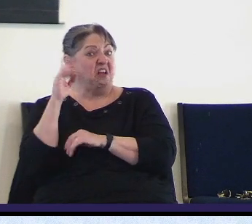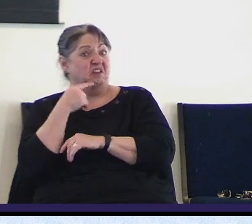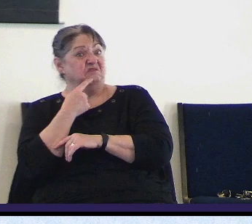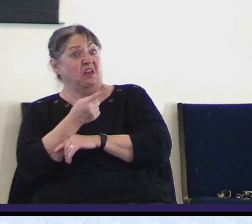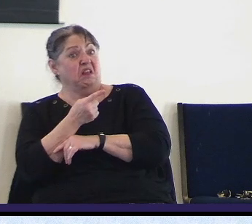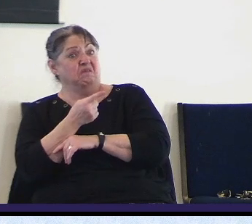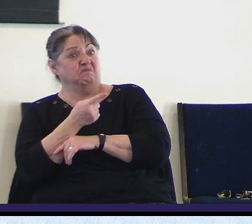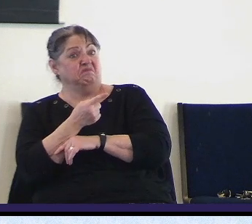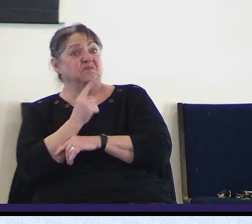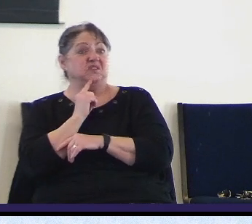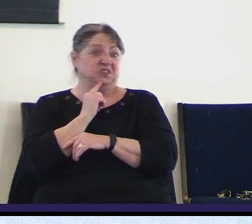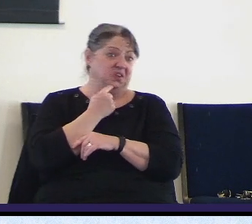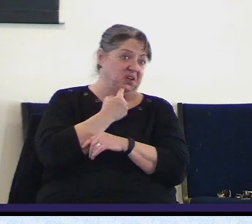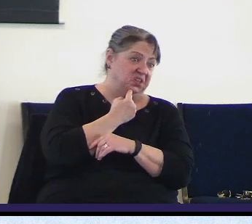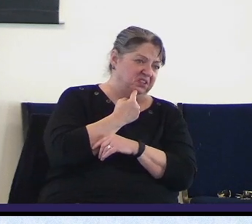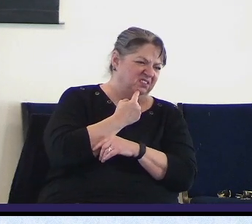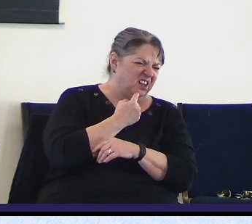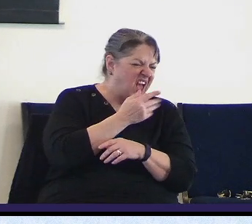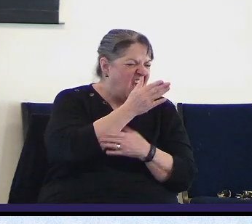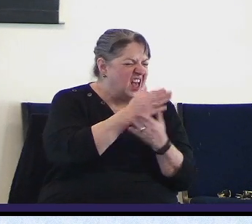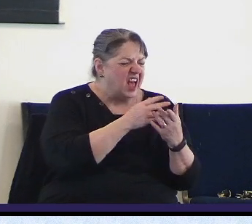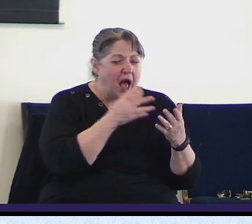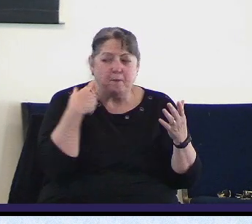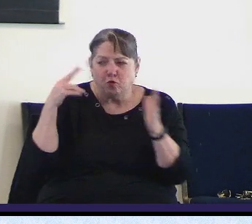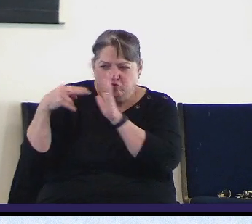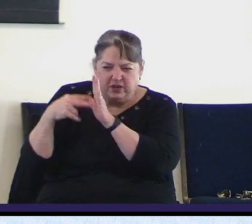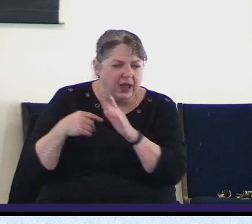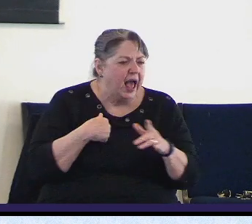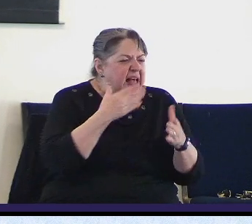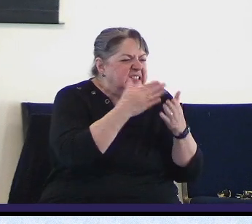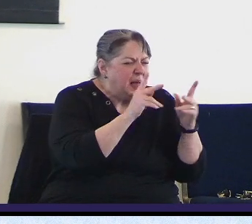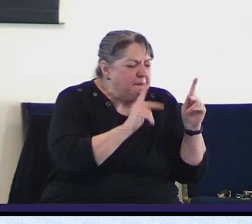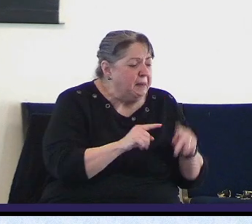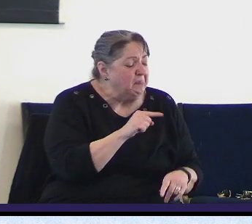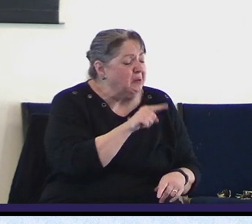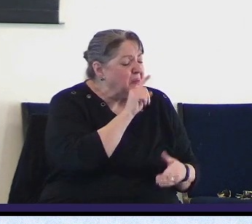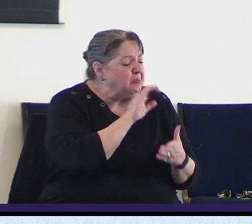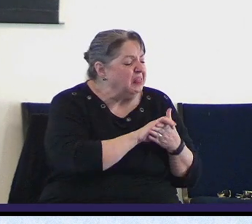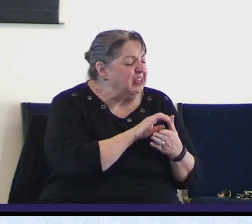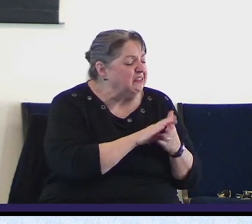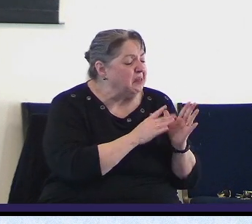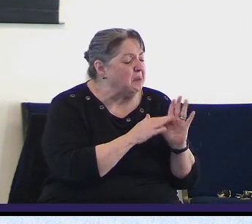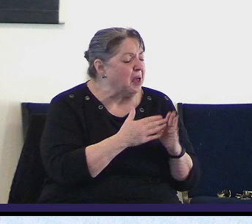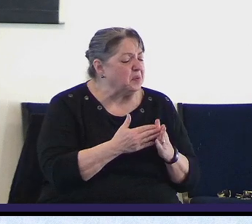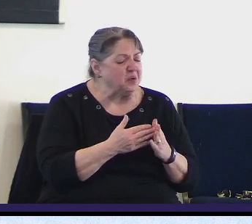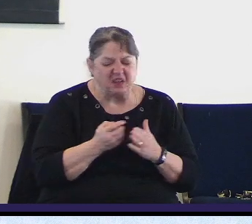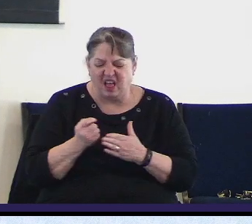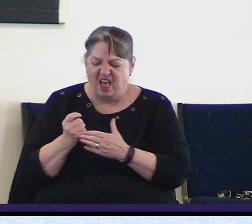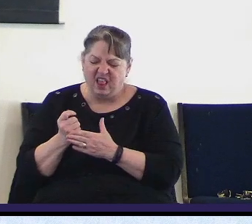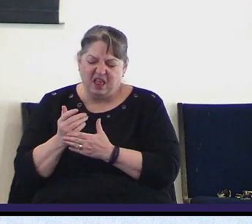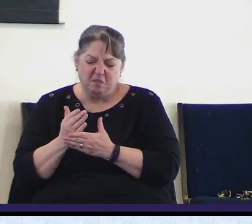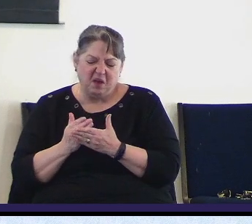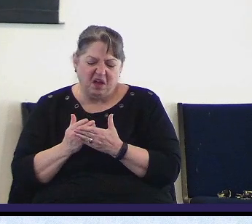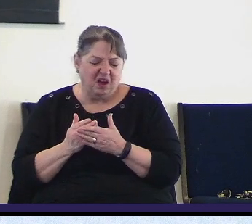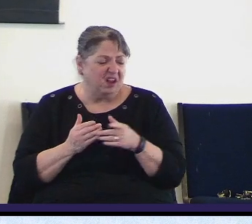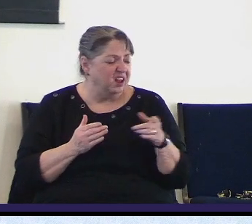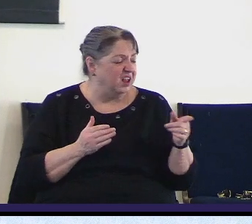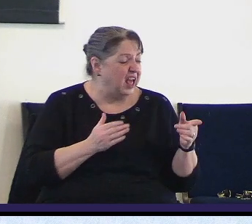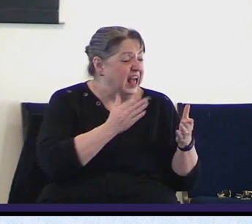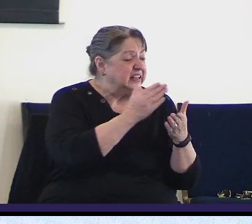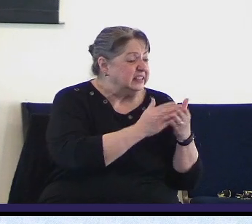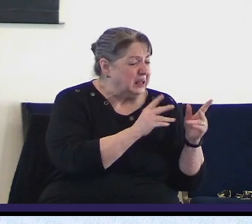there are some who believe the Bible and some who believe in part and some who trust with